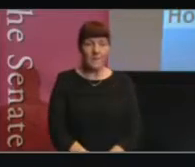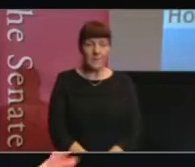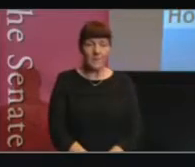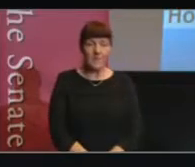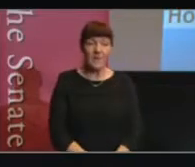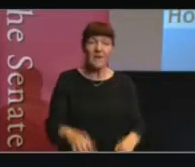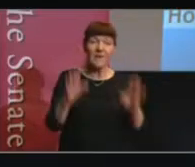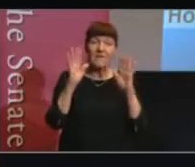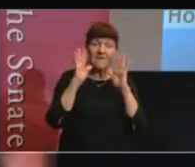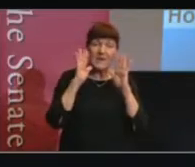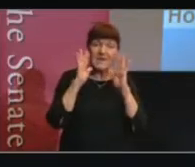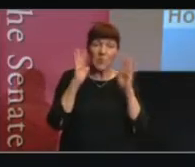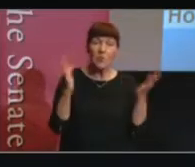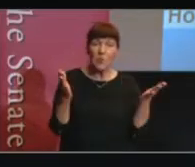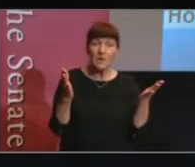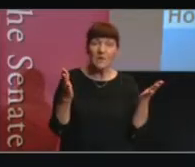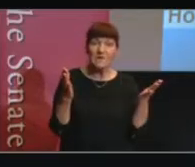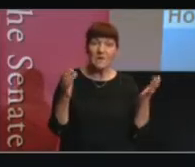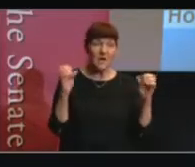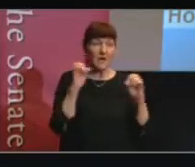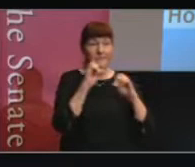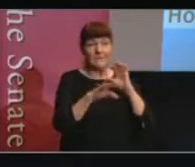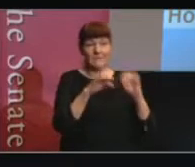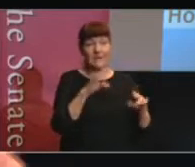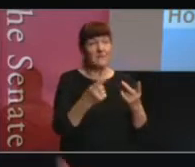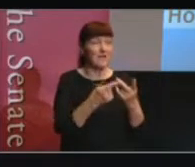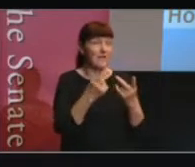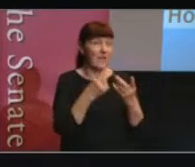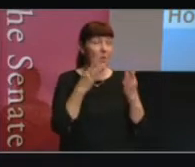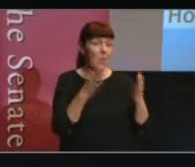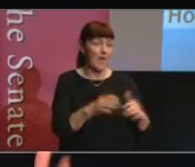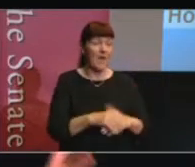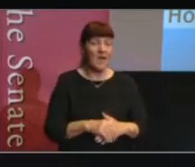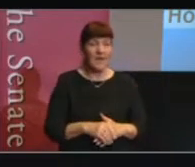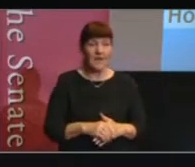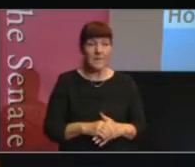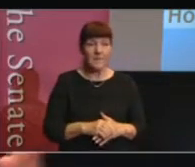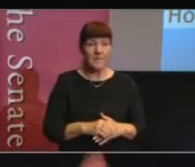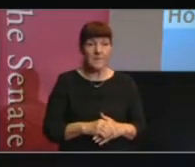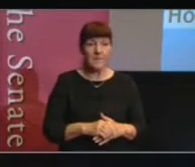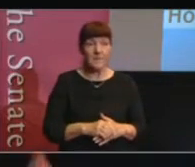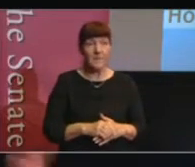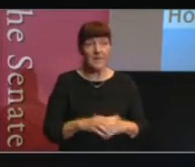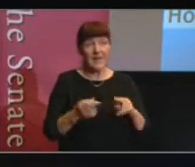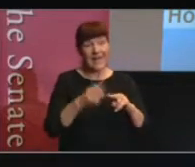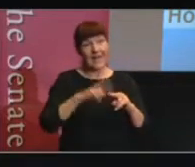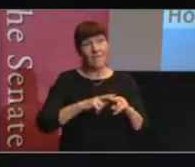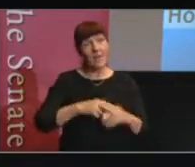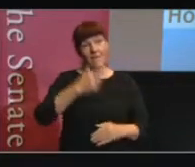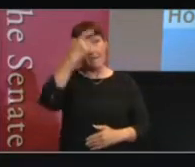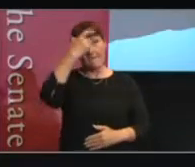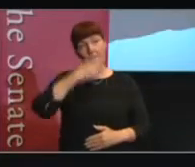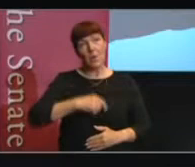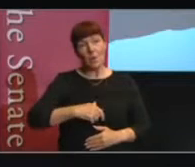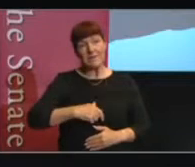Facebook posts, forums, another one. And again, you know, if you've got a person in there,